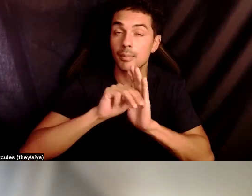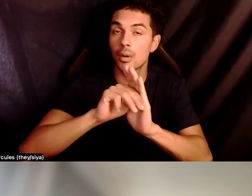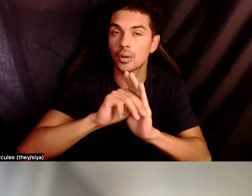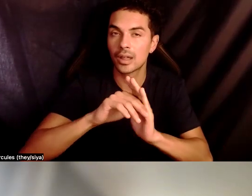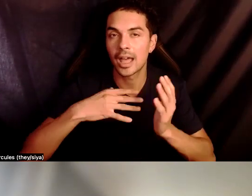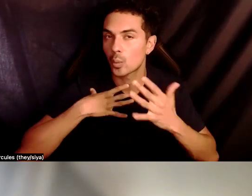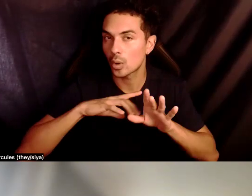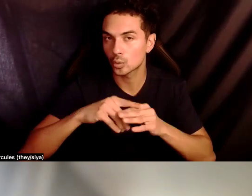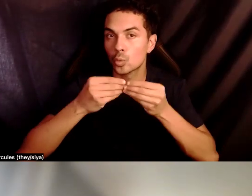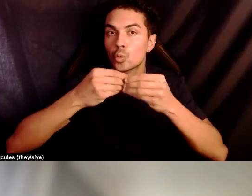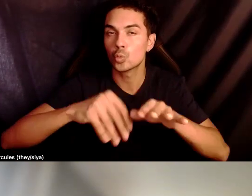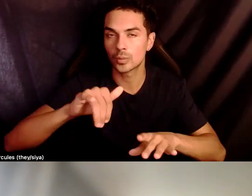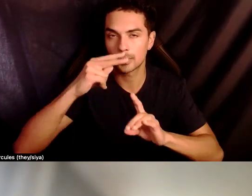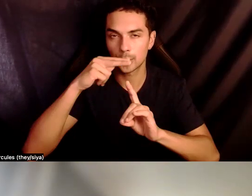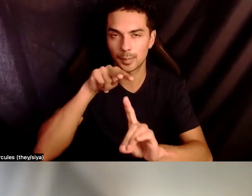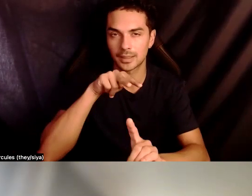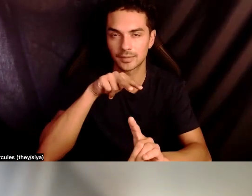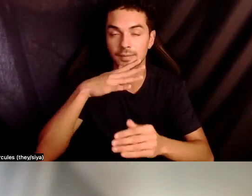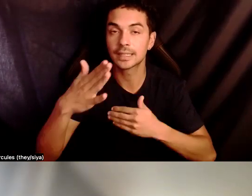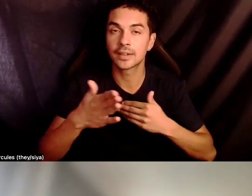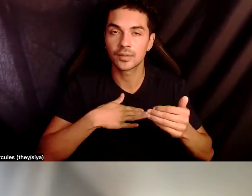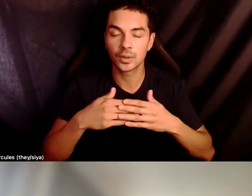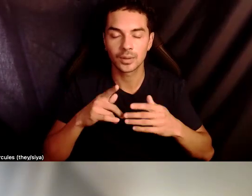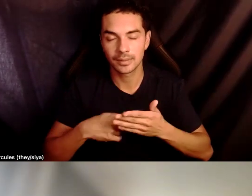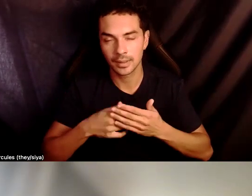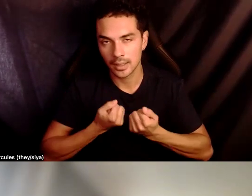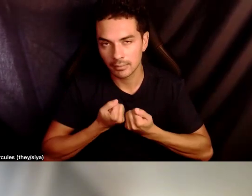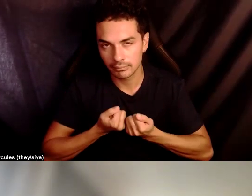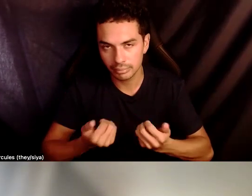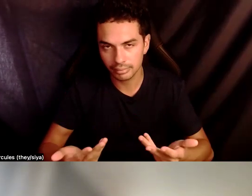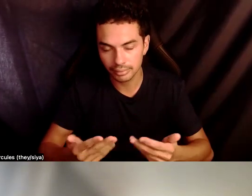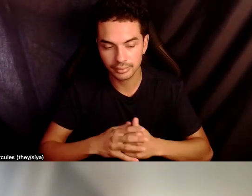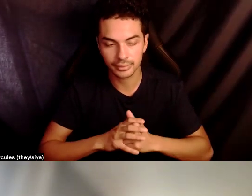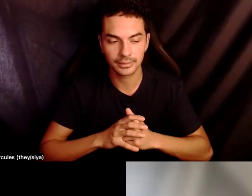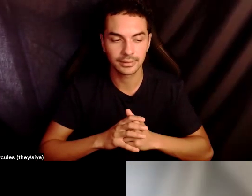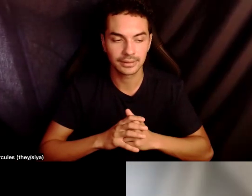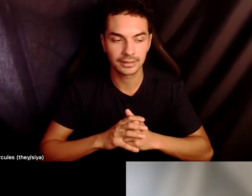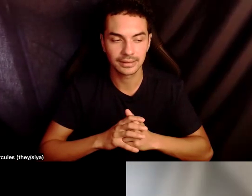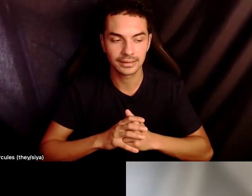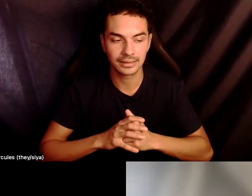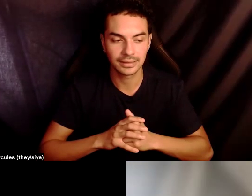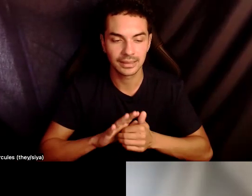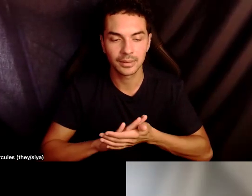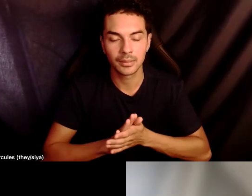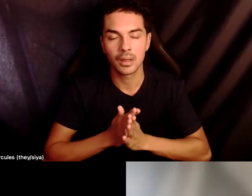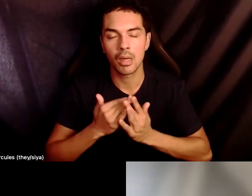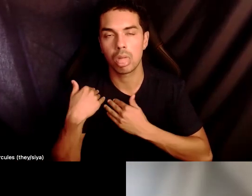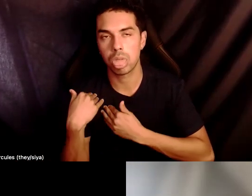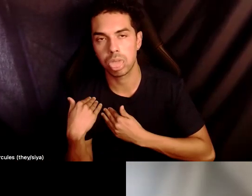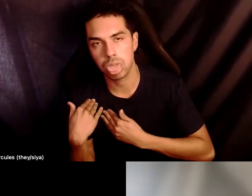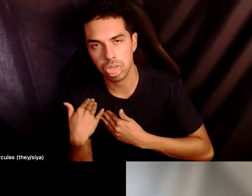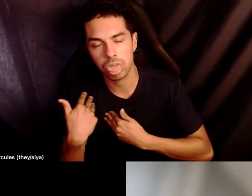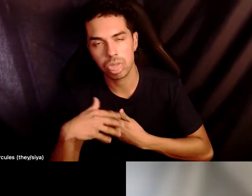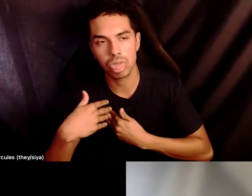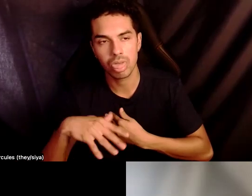either, that even though it is exhausting and can be kind of drudgery work, I think Morgan and I are